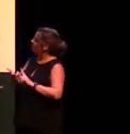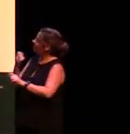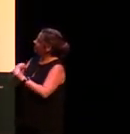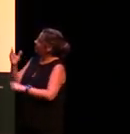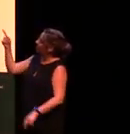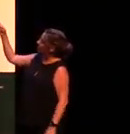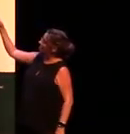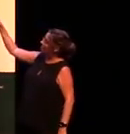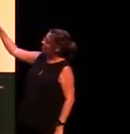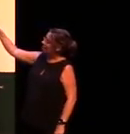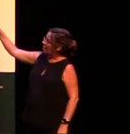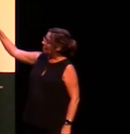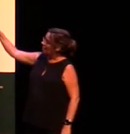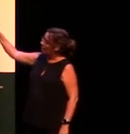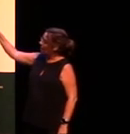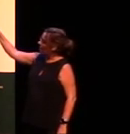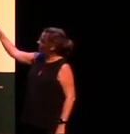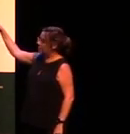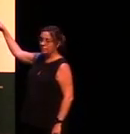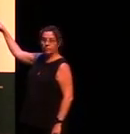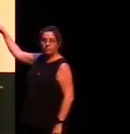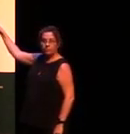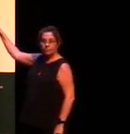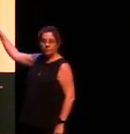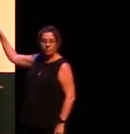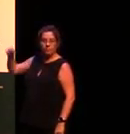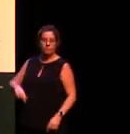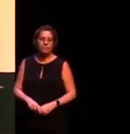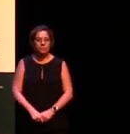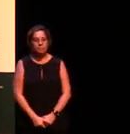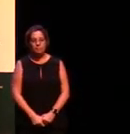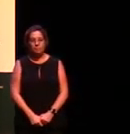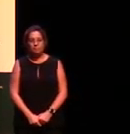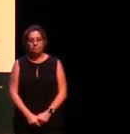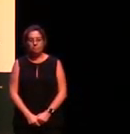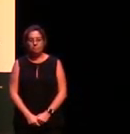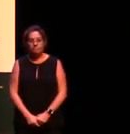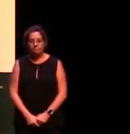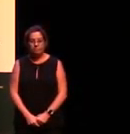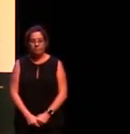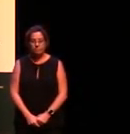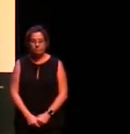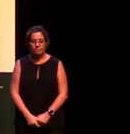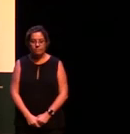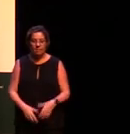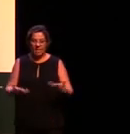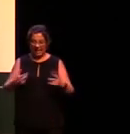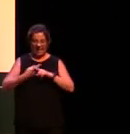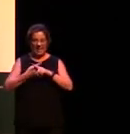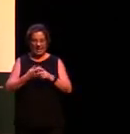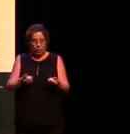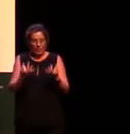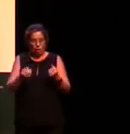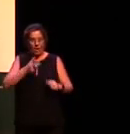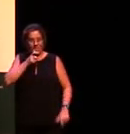which refers to a woman who has cut off her hair in mourning for her child now that's not something we need a word for in